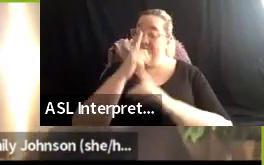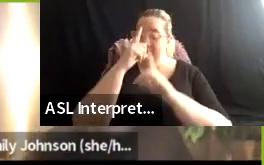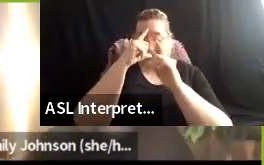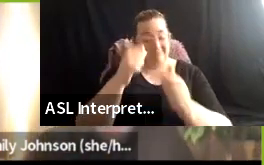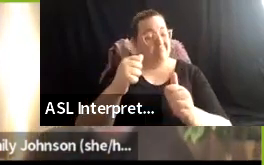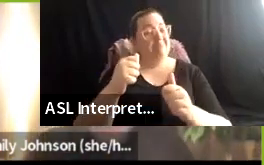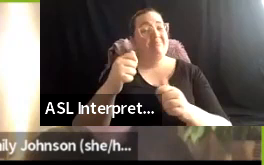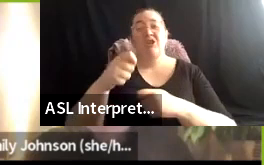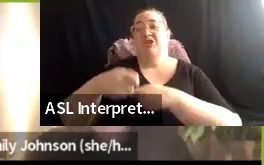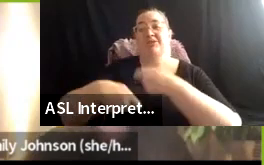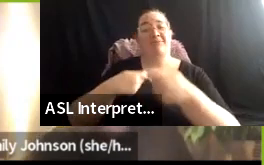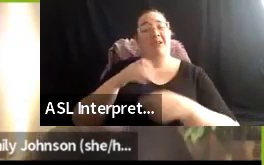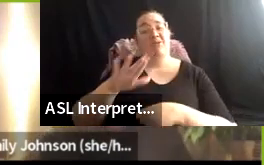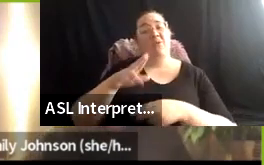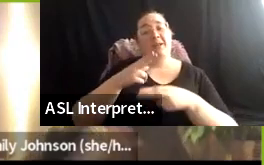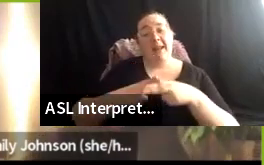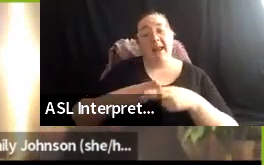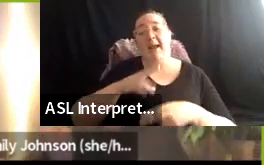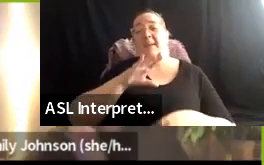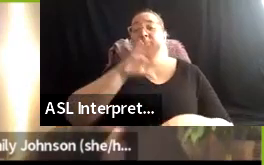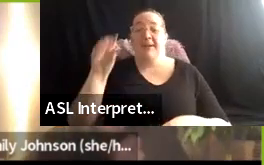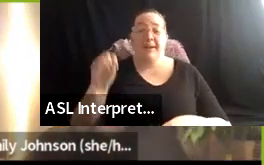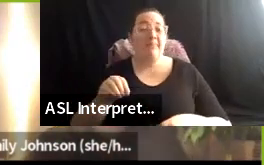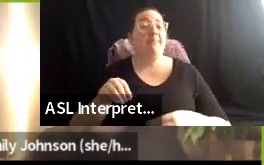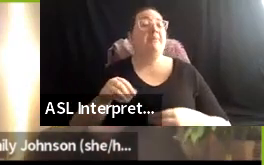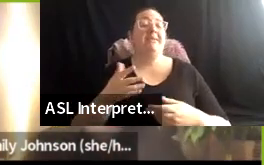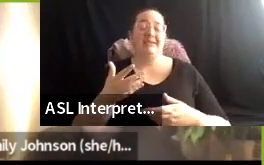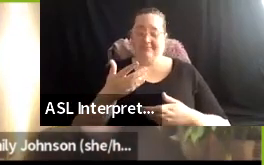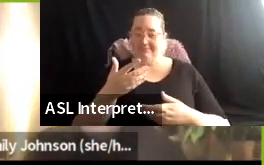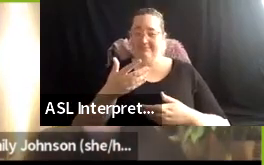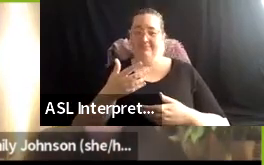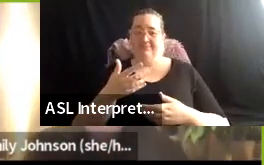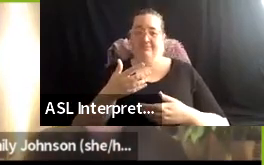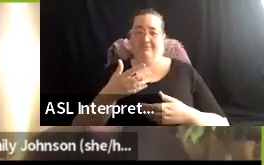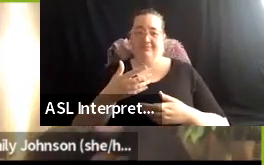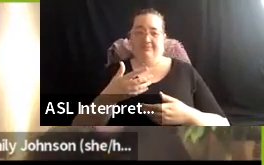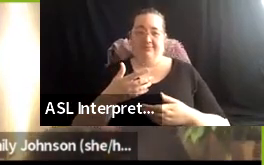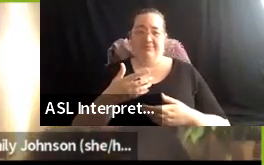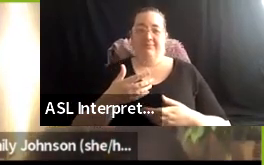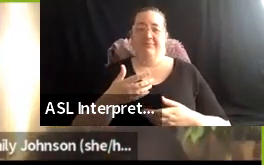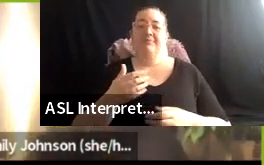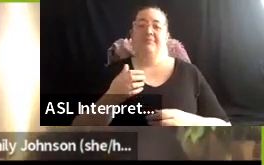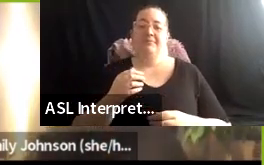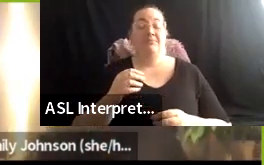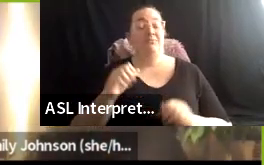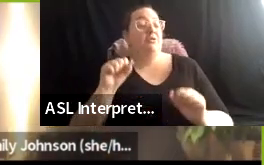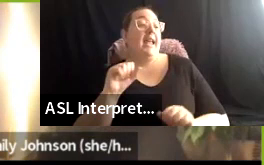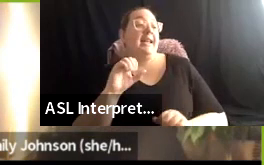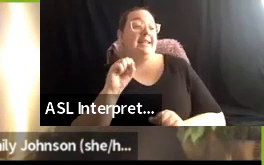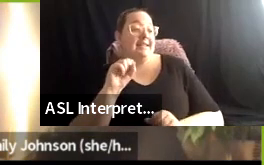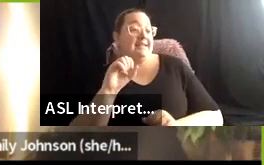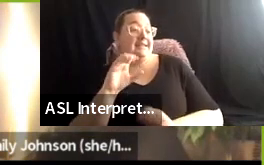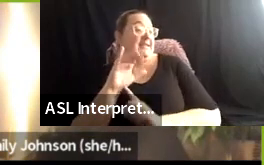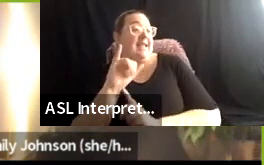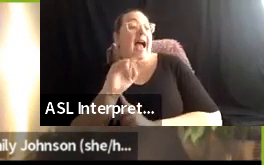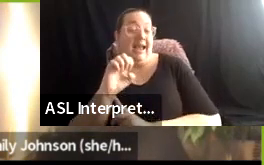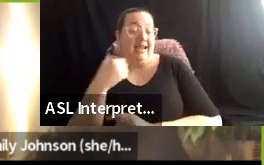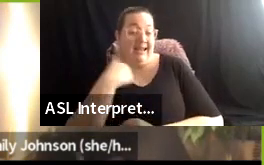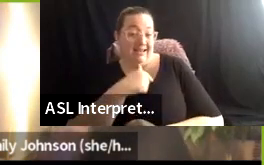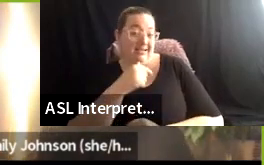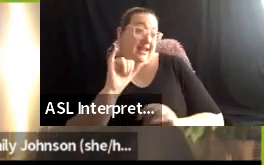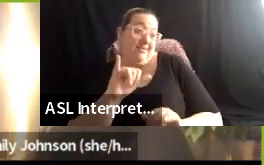Emily Johnson Catalyst is, um, site us, of course, that'd be cool, um, but use this and, and, um,